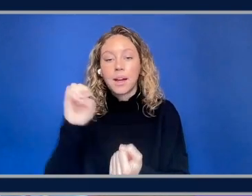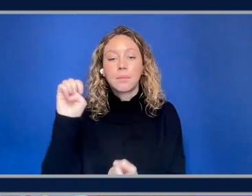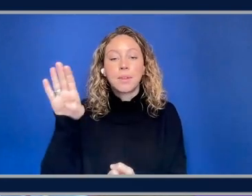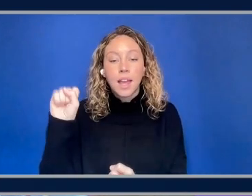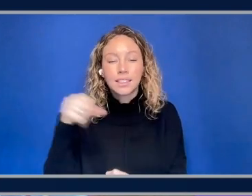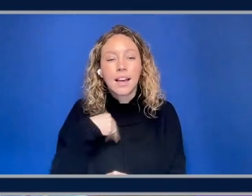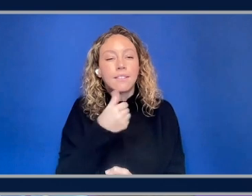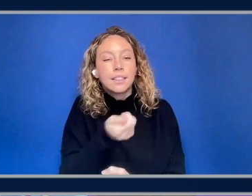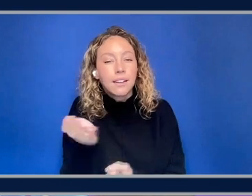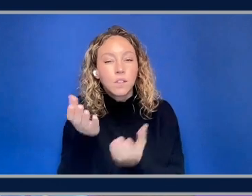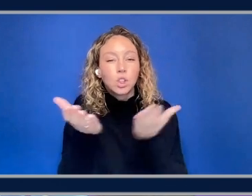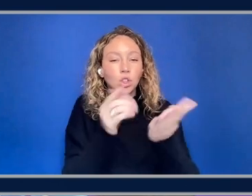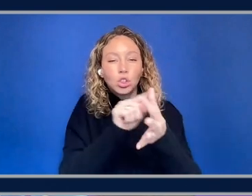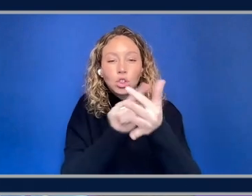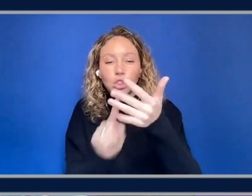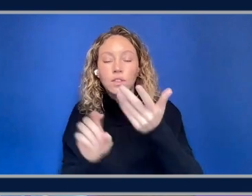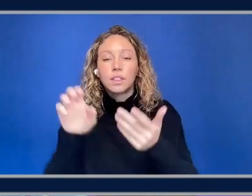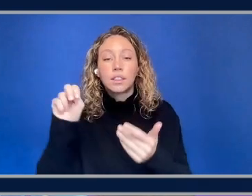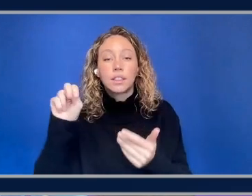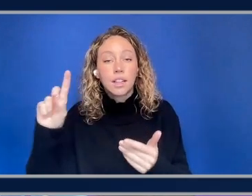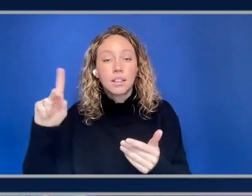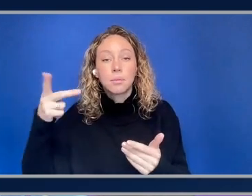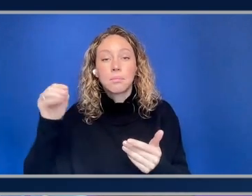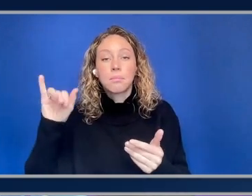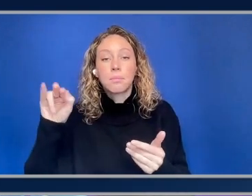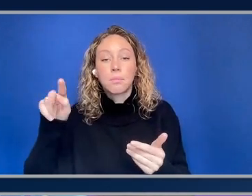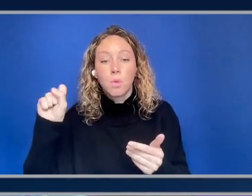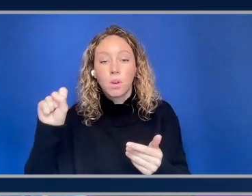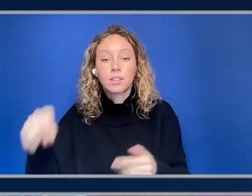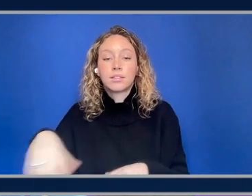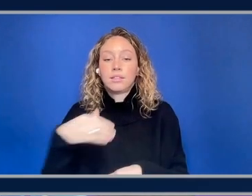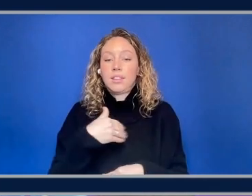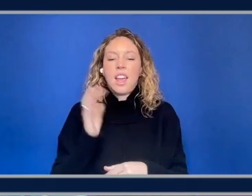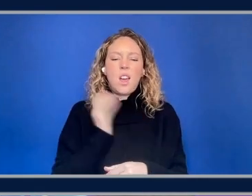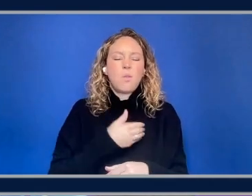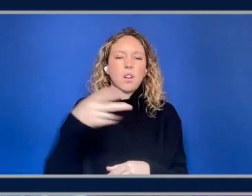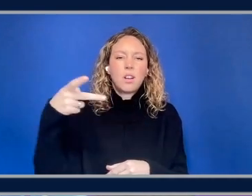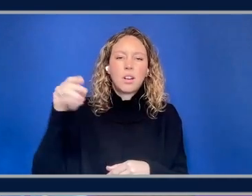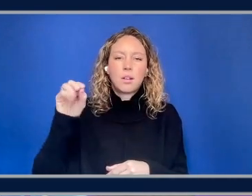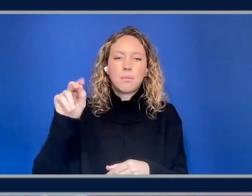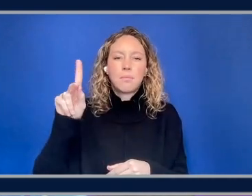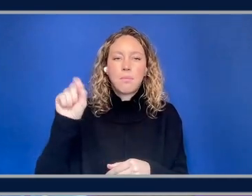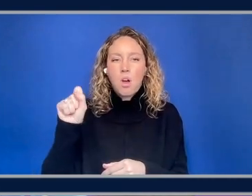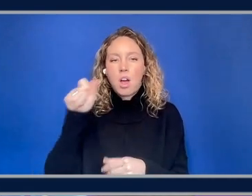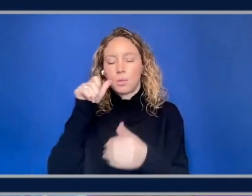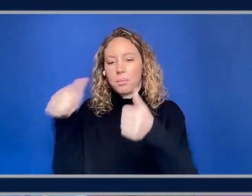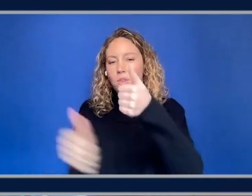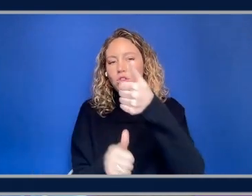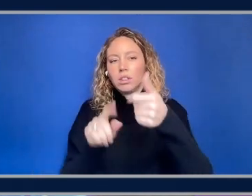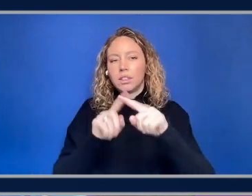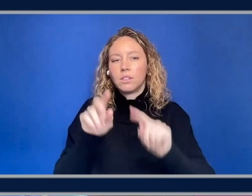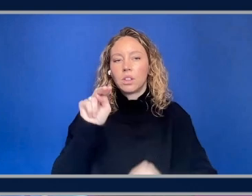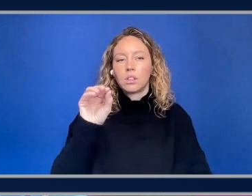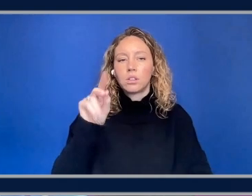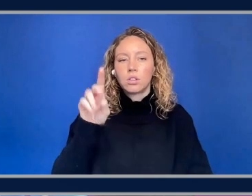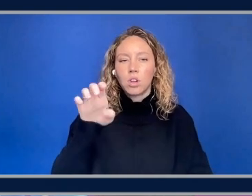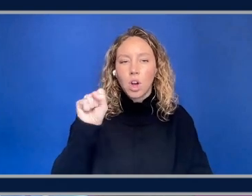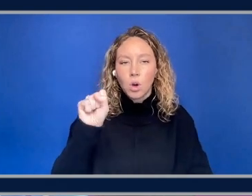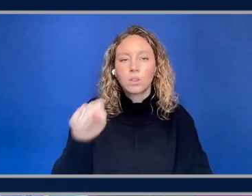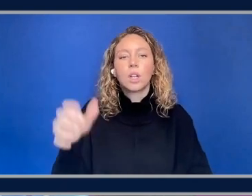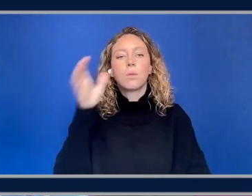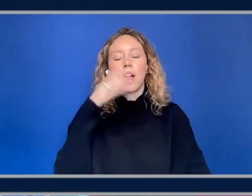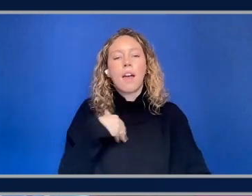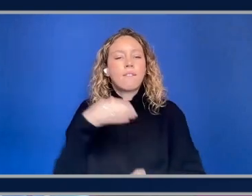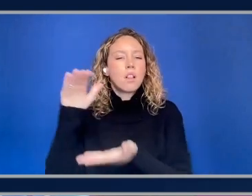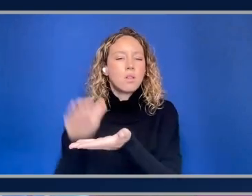endpoints. We have some topology spreads or our pods will run on different nodes. And we have an ingress that will configure a load balancer. And I'll